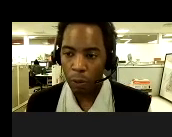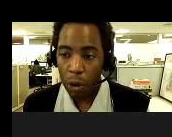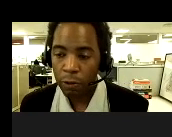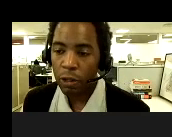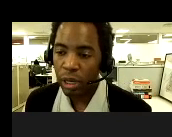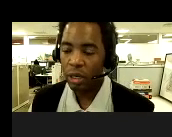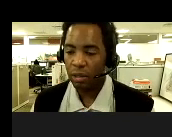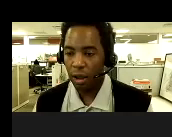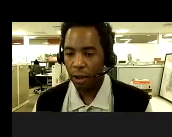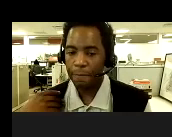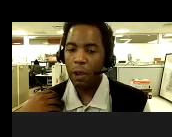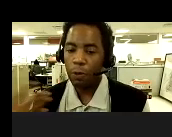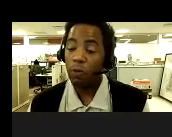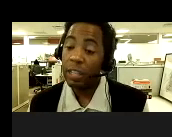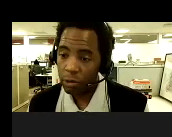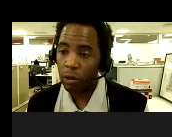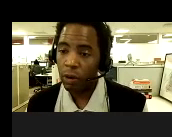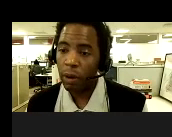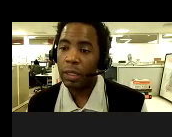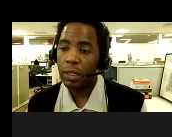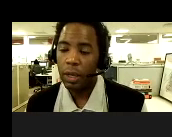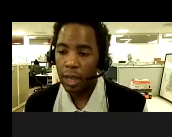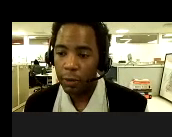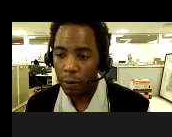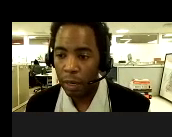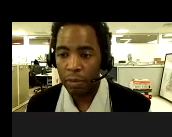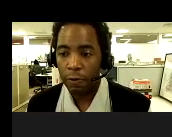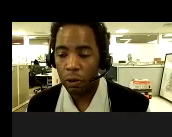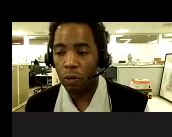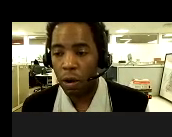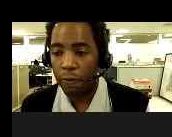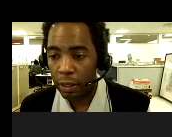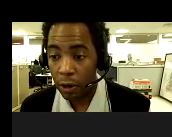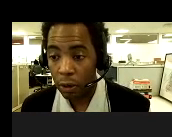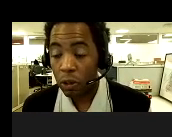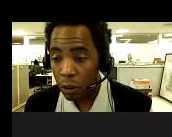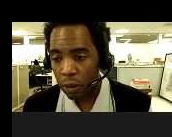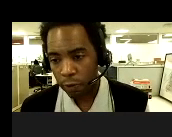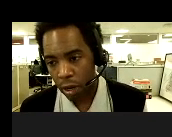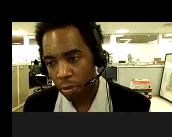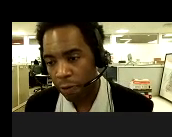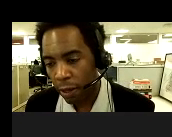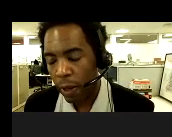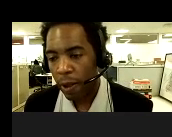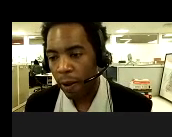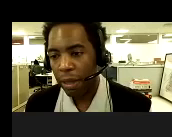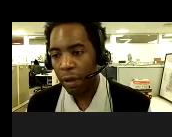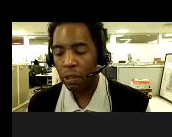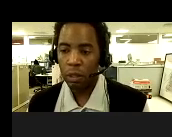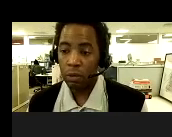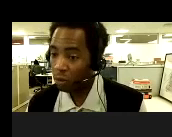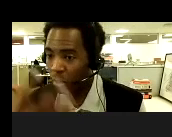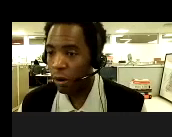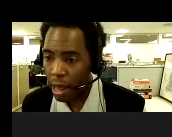a real mode of transmission, um, through respiratory droplets. That's why we recommend folks who are infected or concerned for MPV, um,